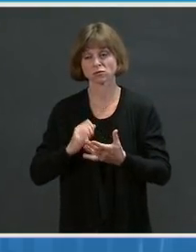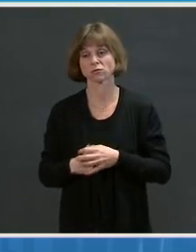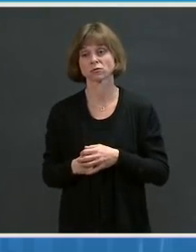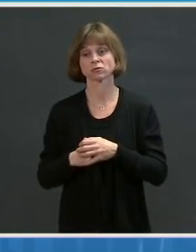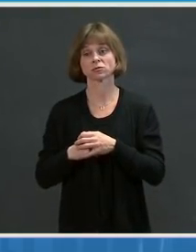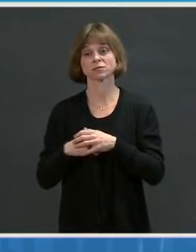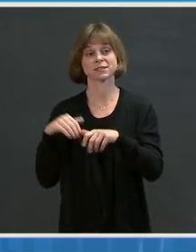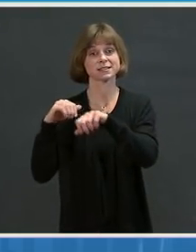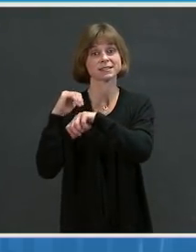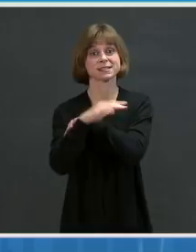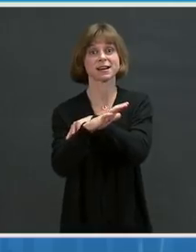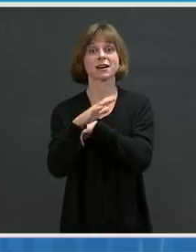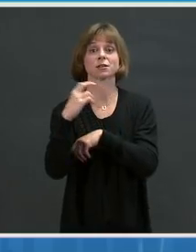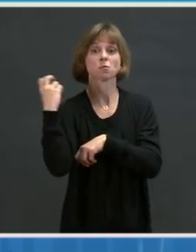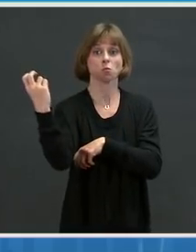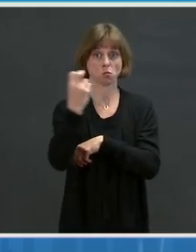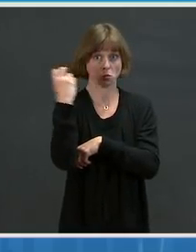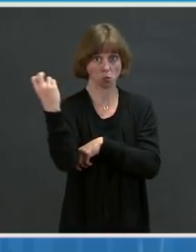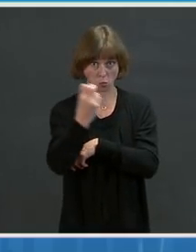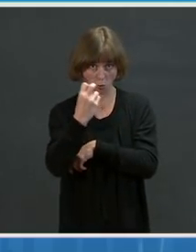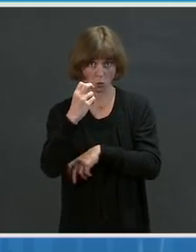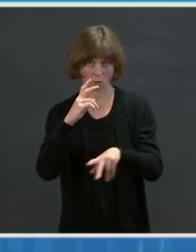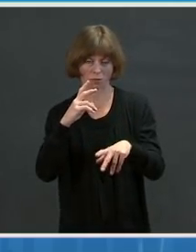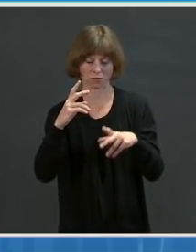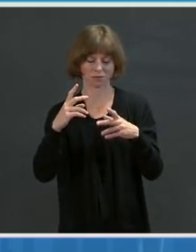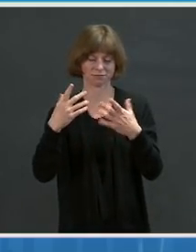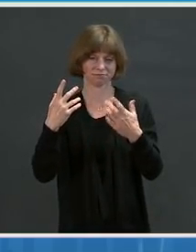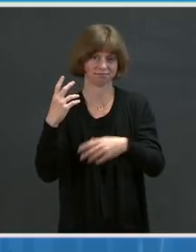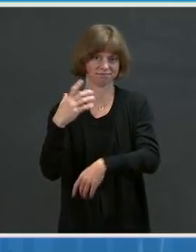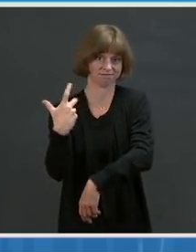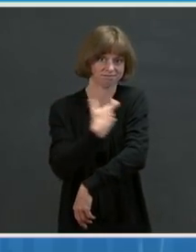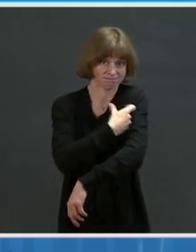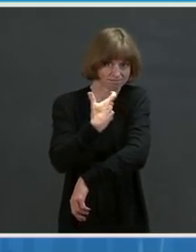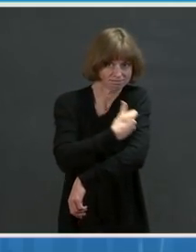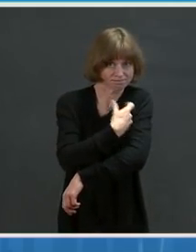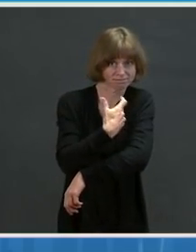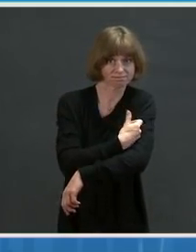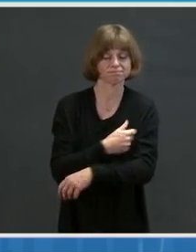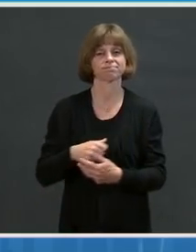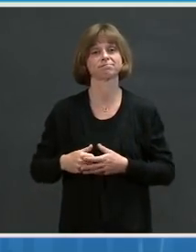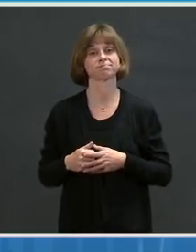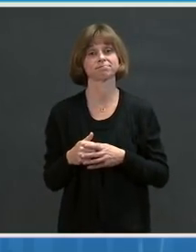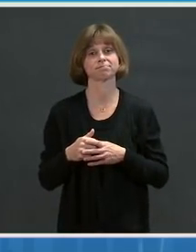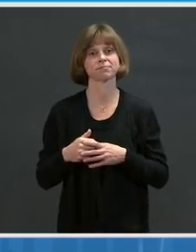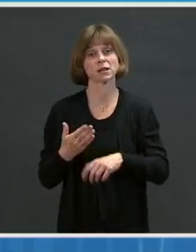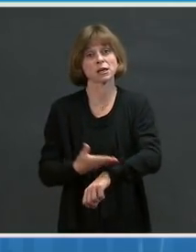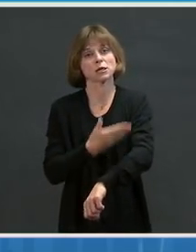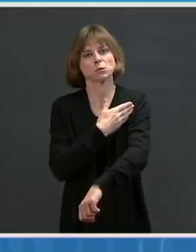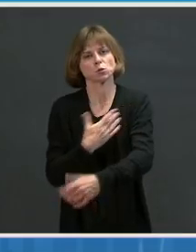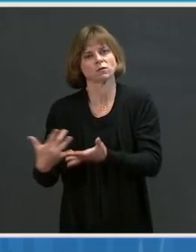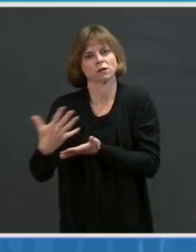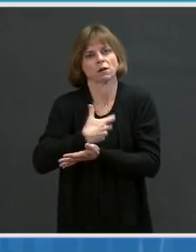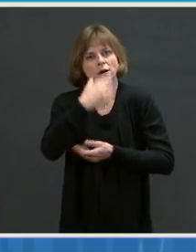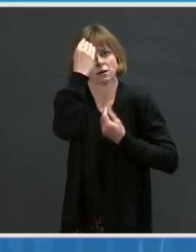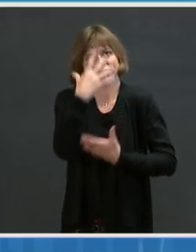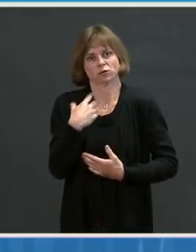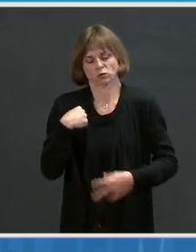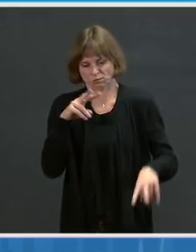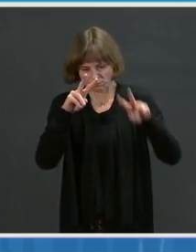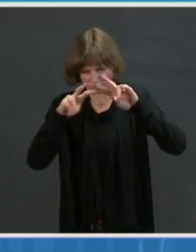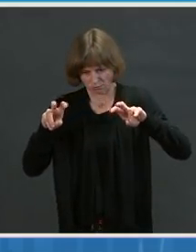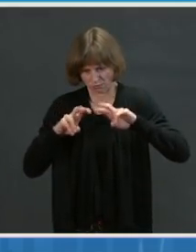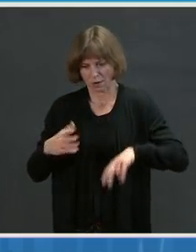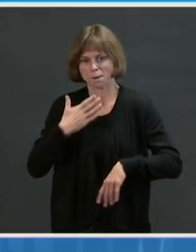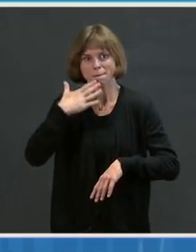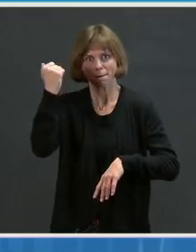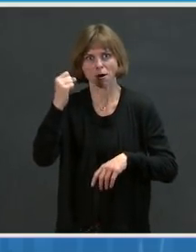they are, and improving data collection so that we have a better understanding of the inequities currently